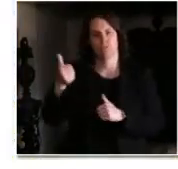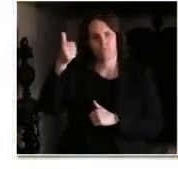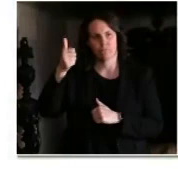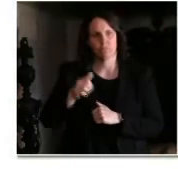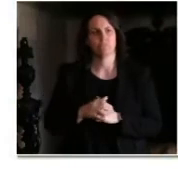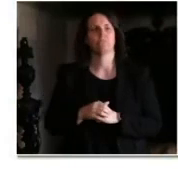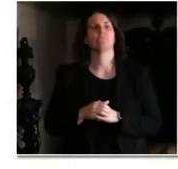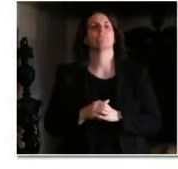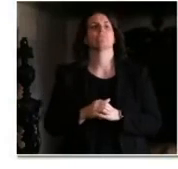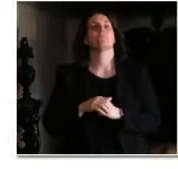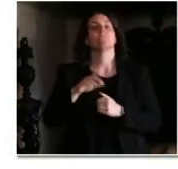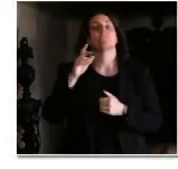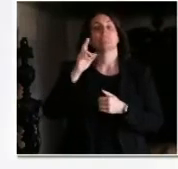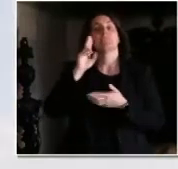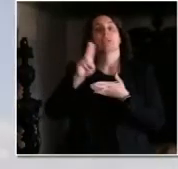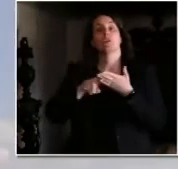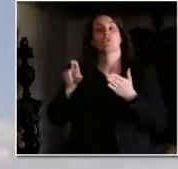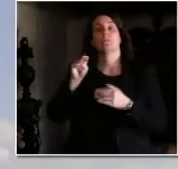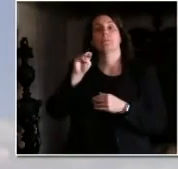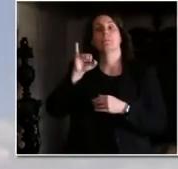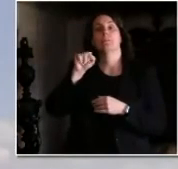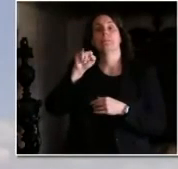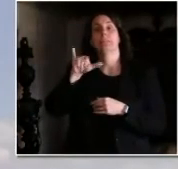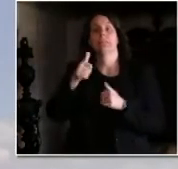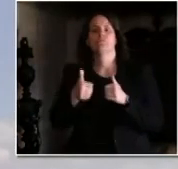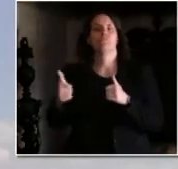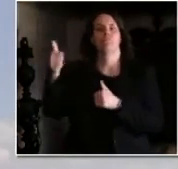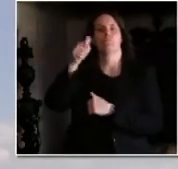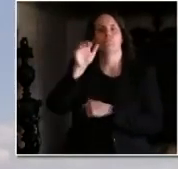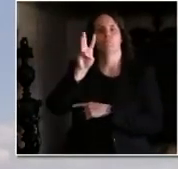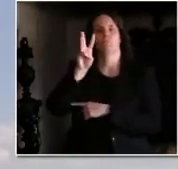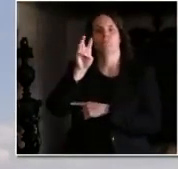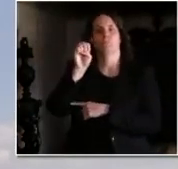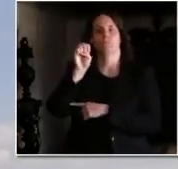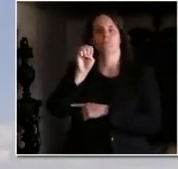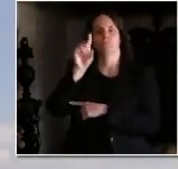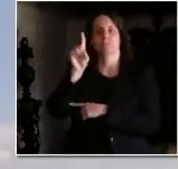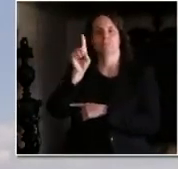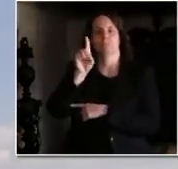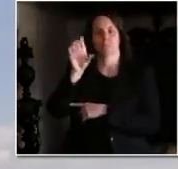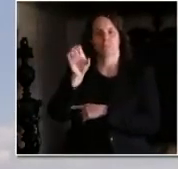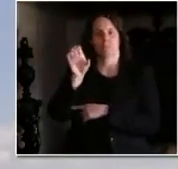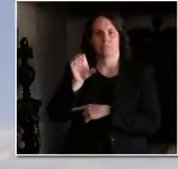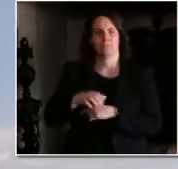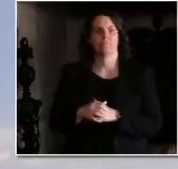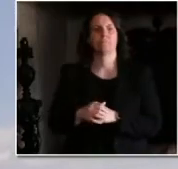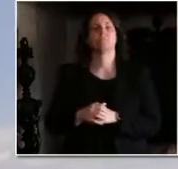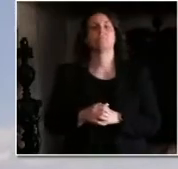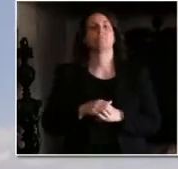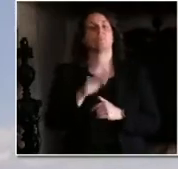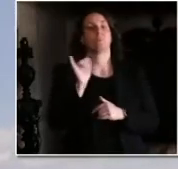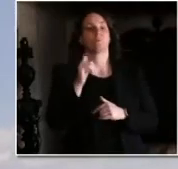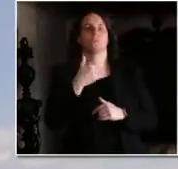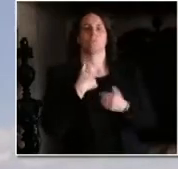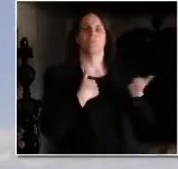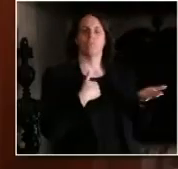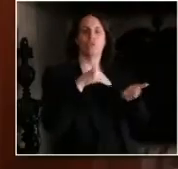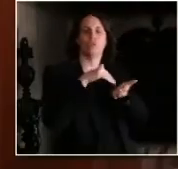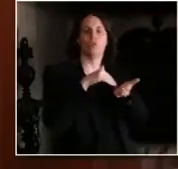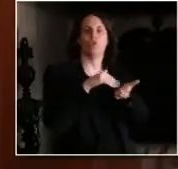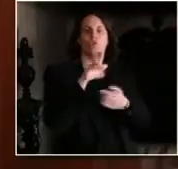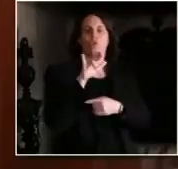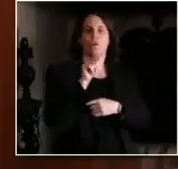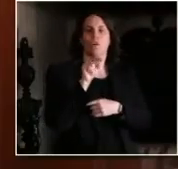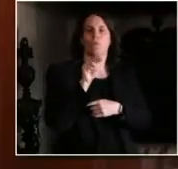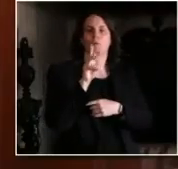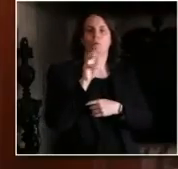the Chief Executive Officer of the Wisconsin Economic Development Corporation, and available to answer questions Dr. Ryan Westergaard, a Chief Medical